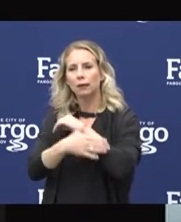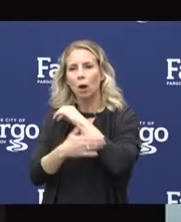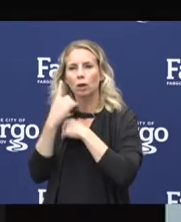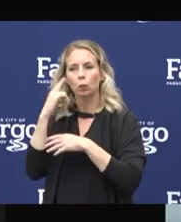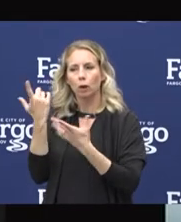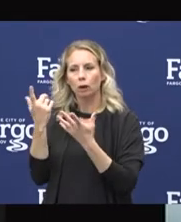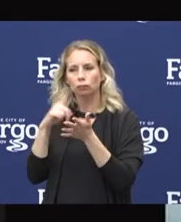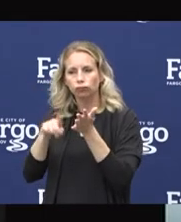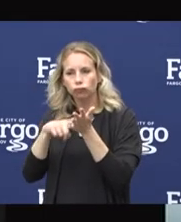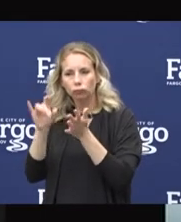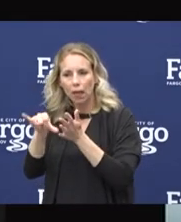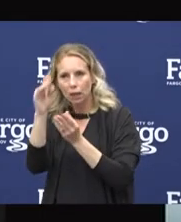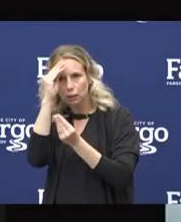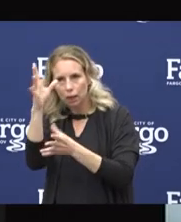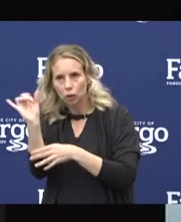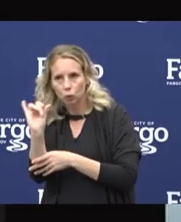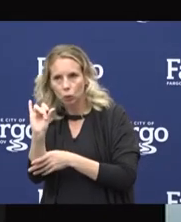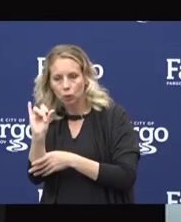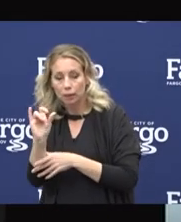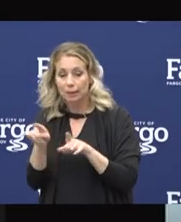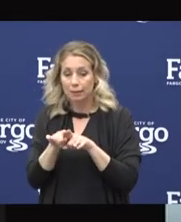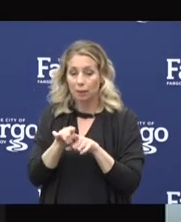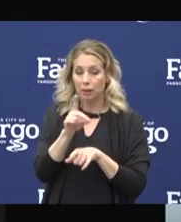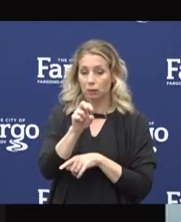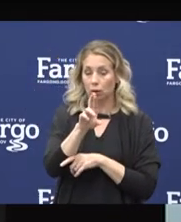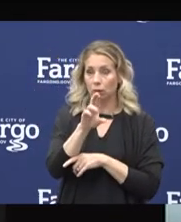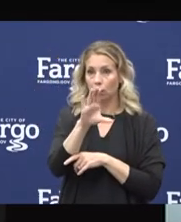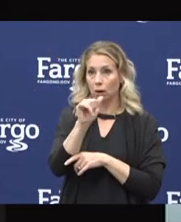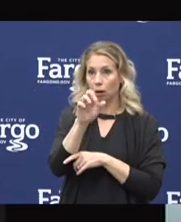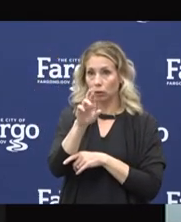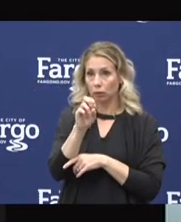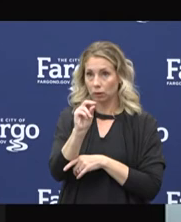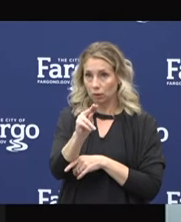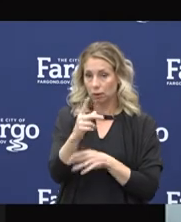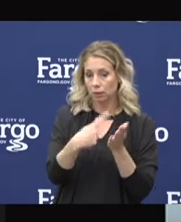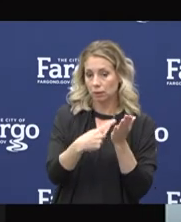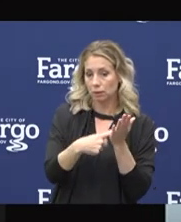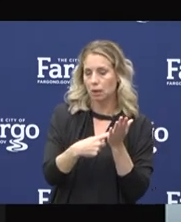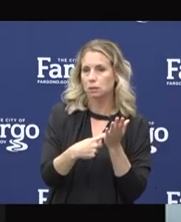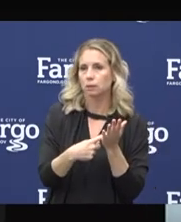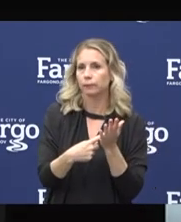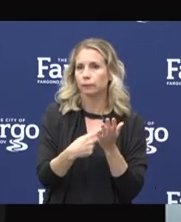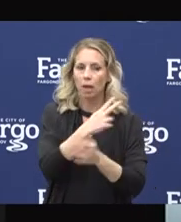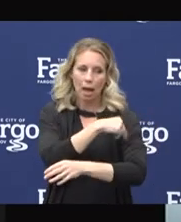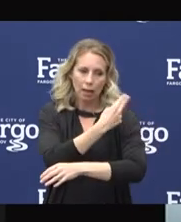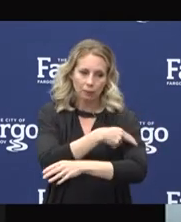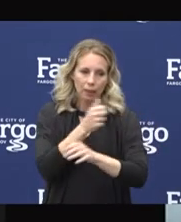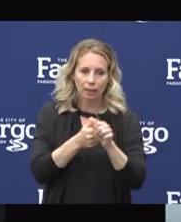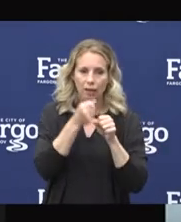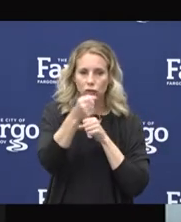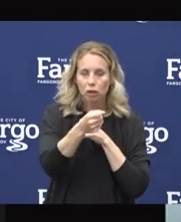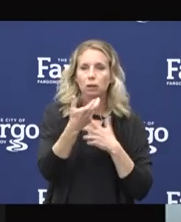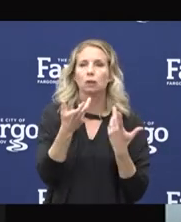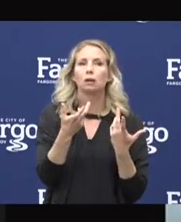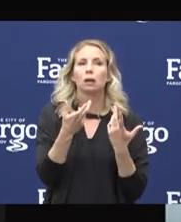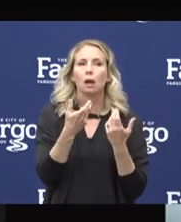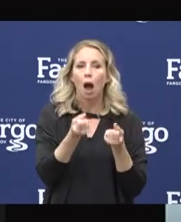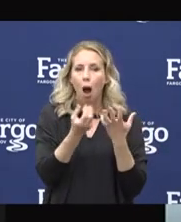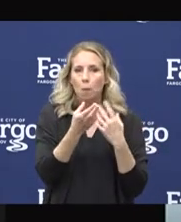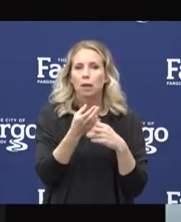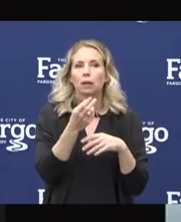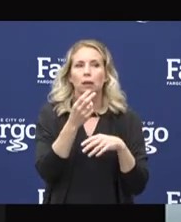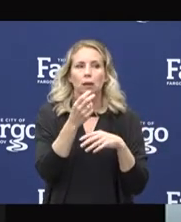that data like Dr. Carson looked at or talked about earlier about hospitalization rates. We're monitoring number of cases.